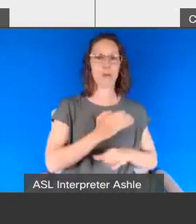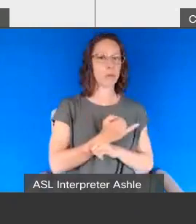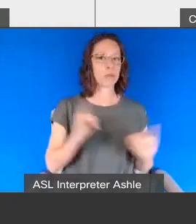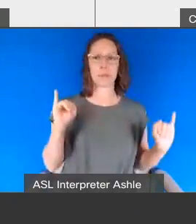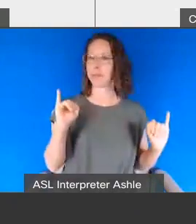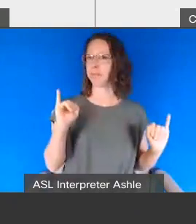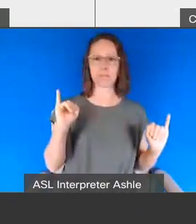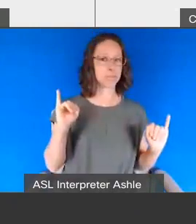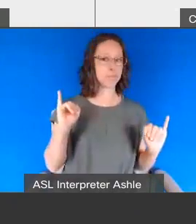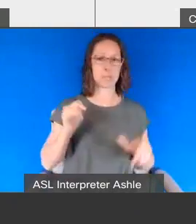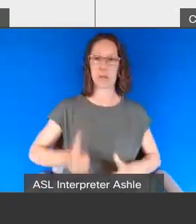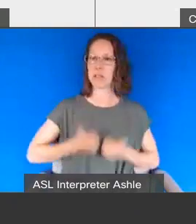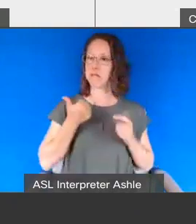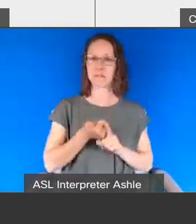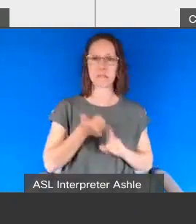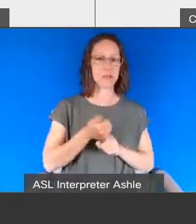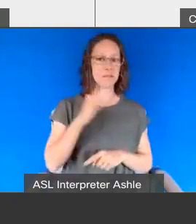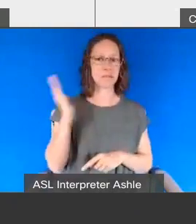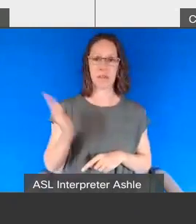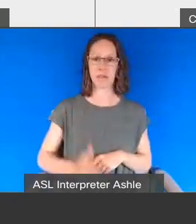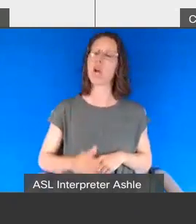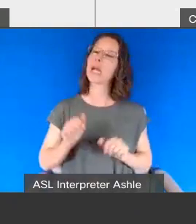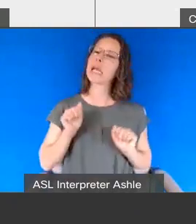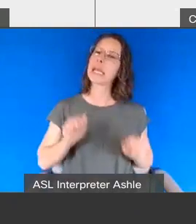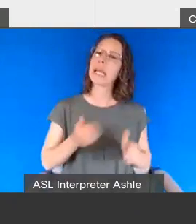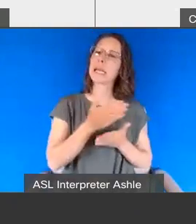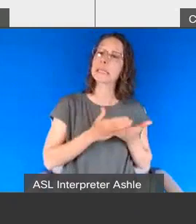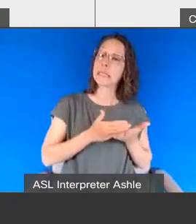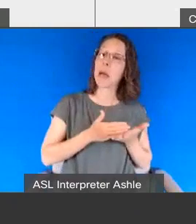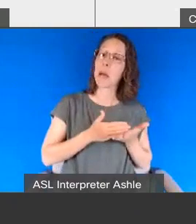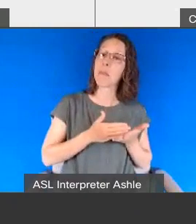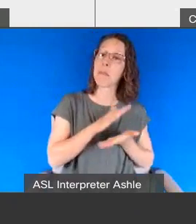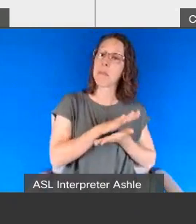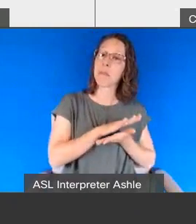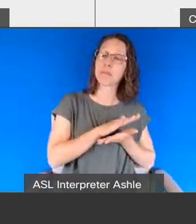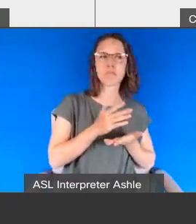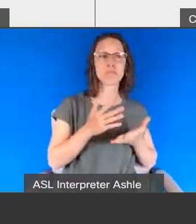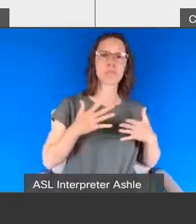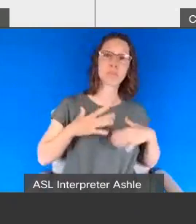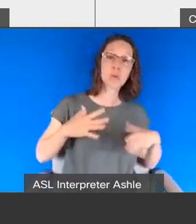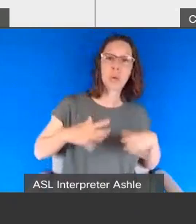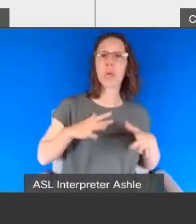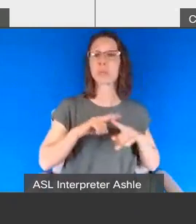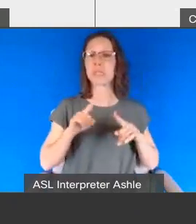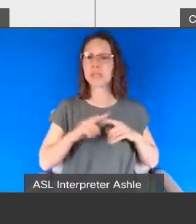sustain himself on his own but he can converse with me we can have conversations.